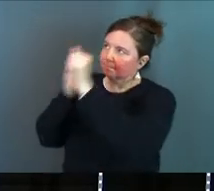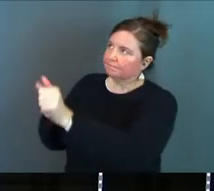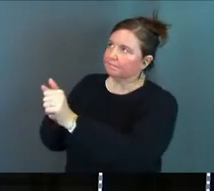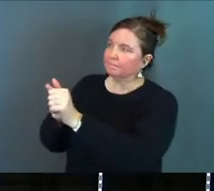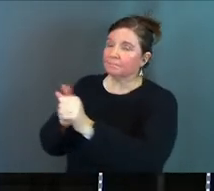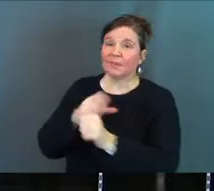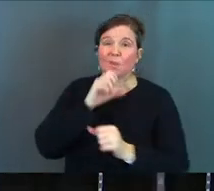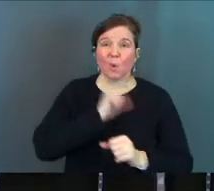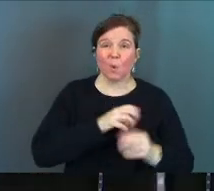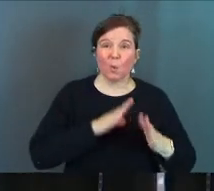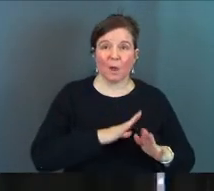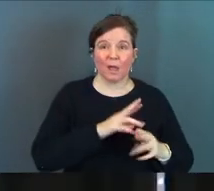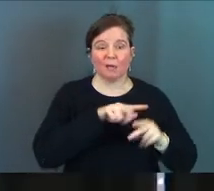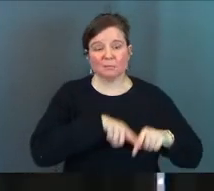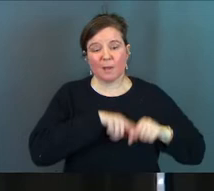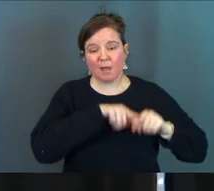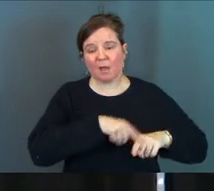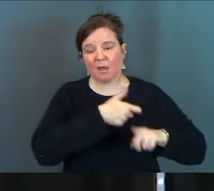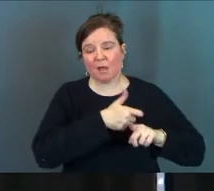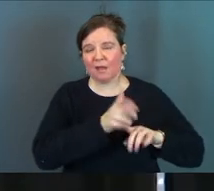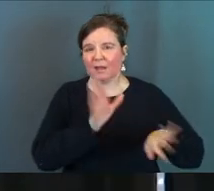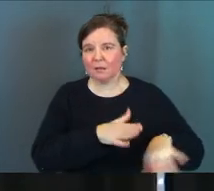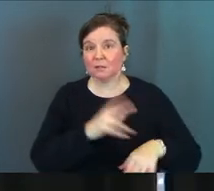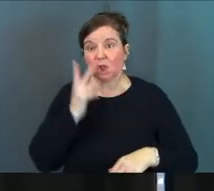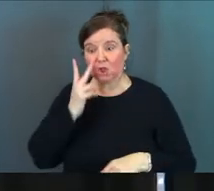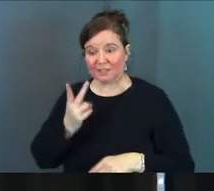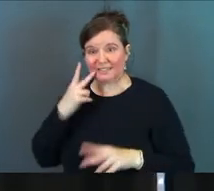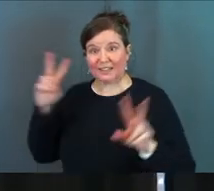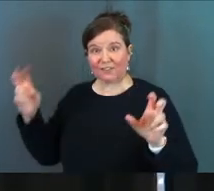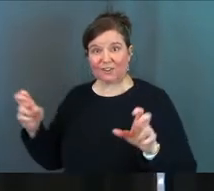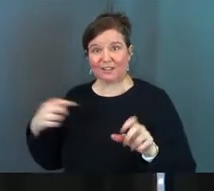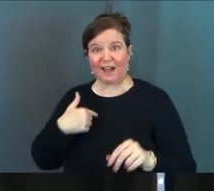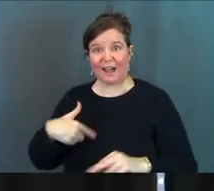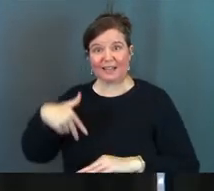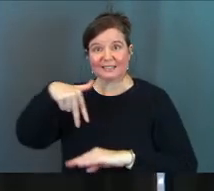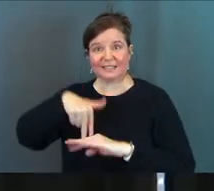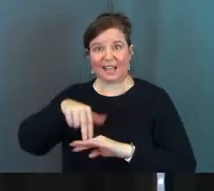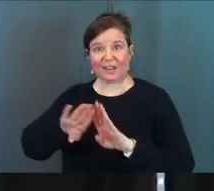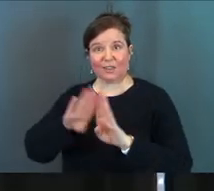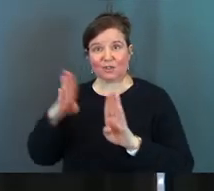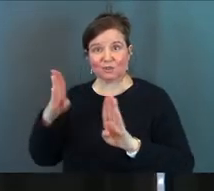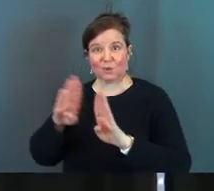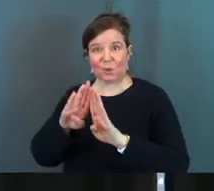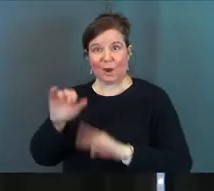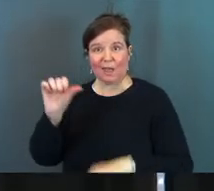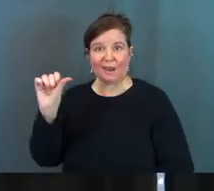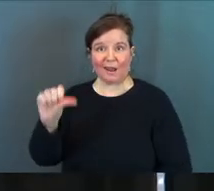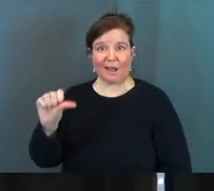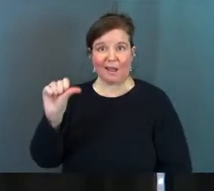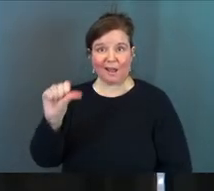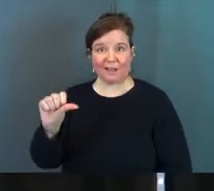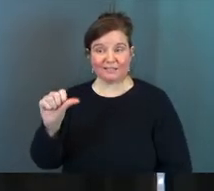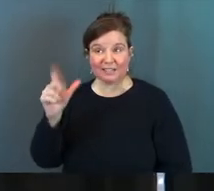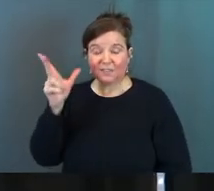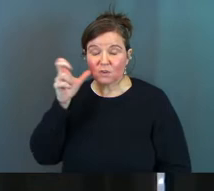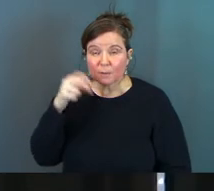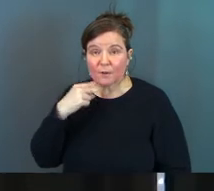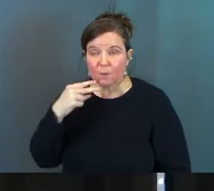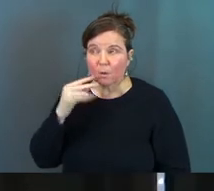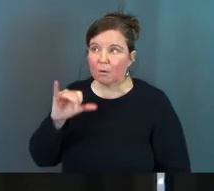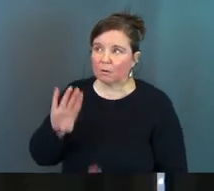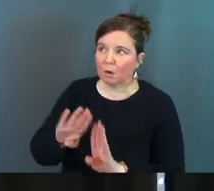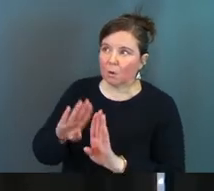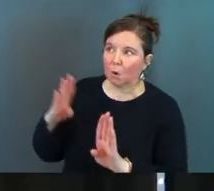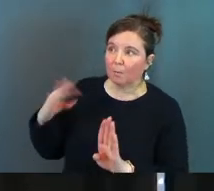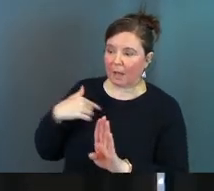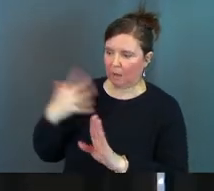from your old way of life look I stand at the door and knock do you recognize that I stand at the door and knock and if you hear my voice and open